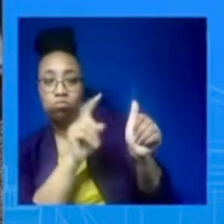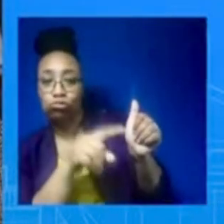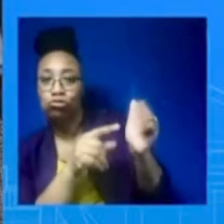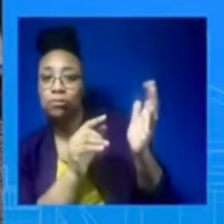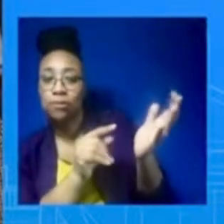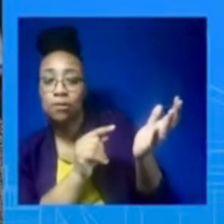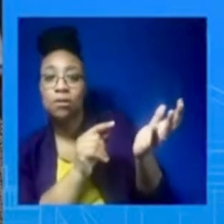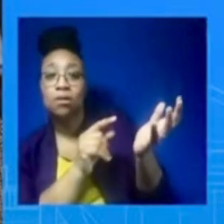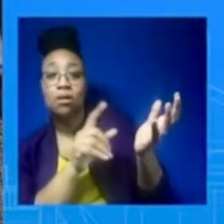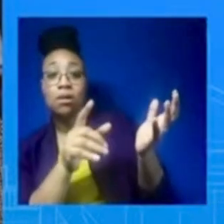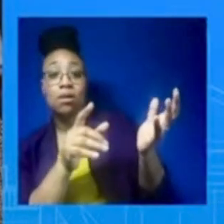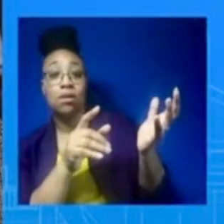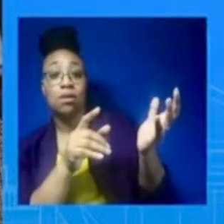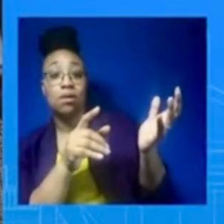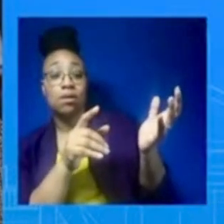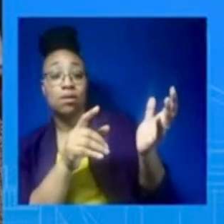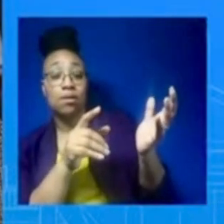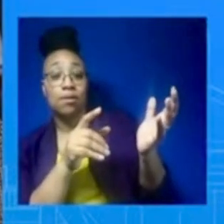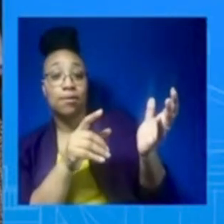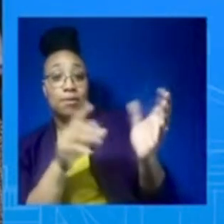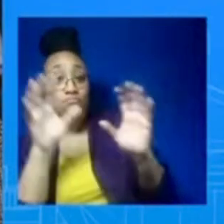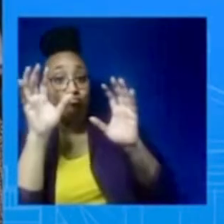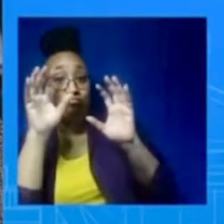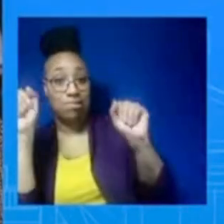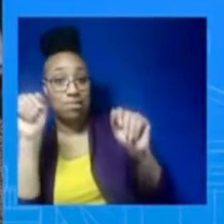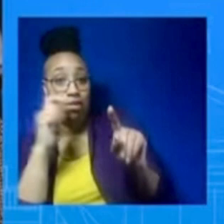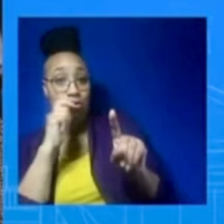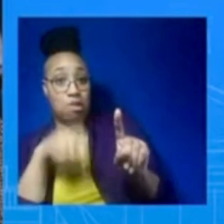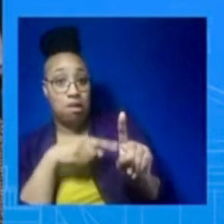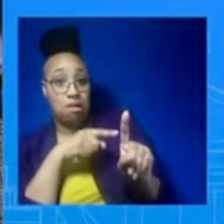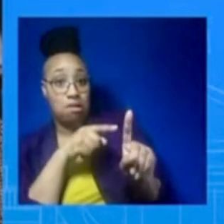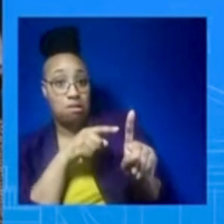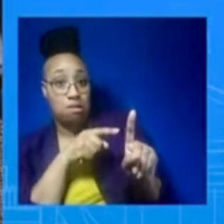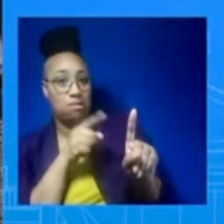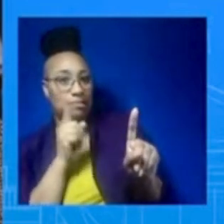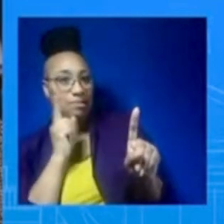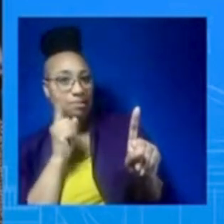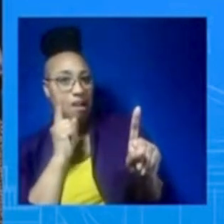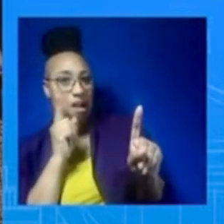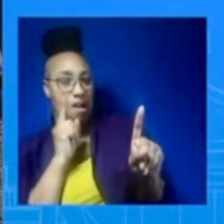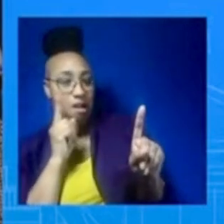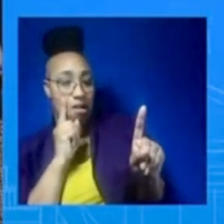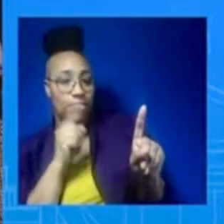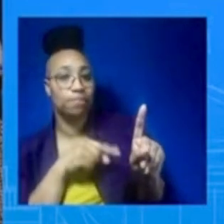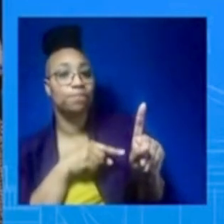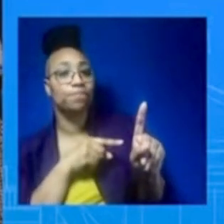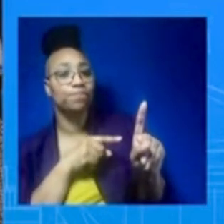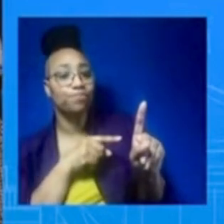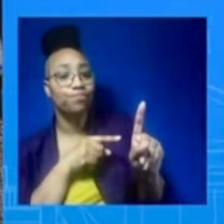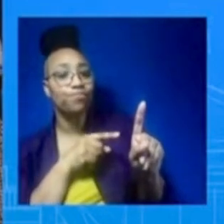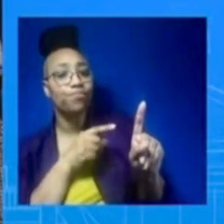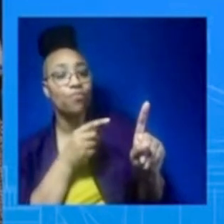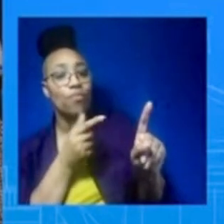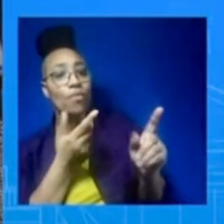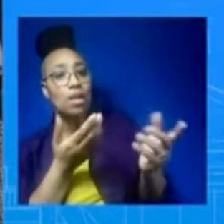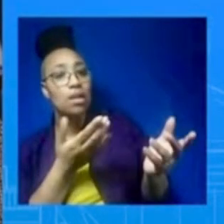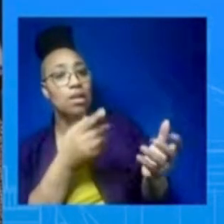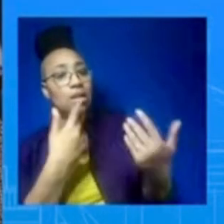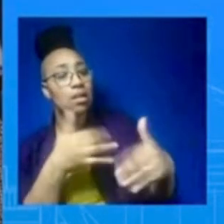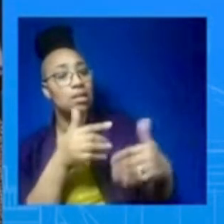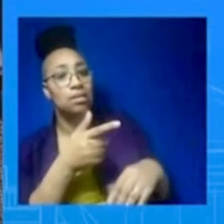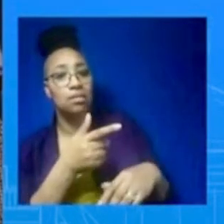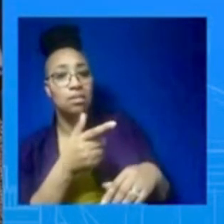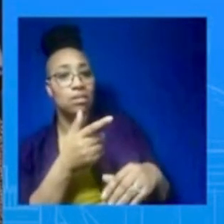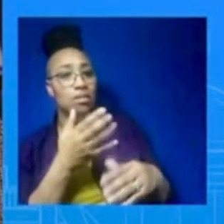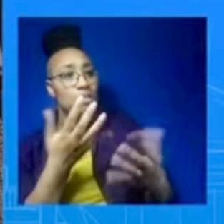asked the West urgently, appealed to the West, to provide more bigger, heavier weapons more quickly because